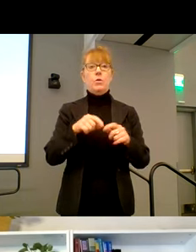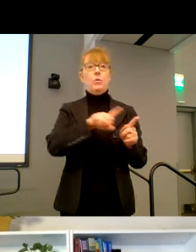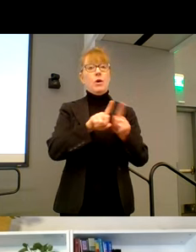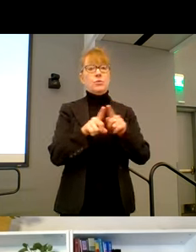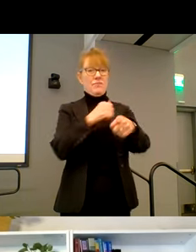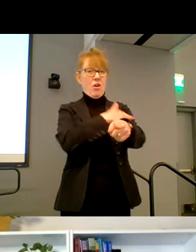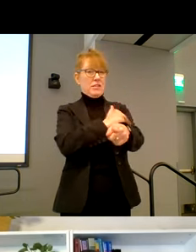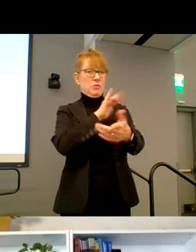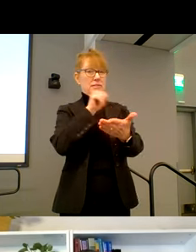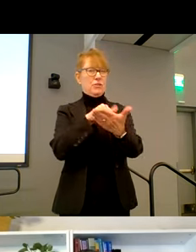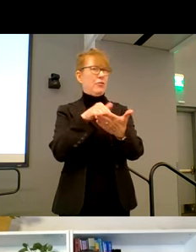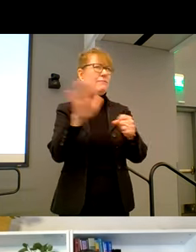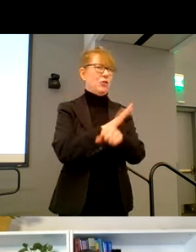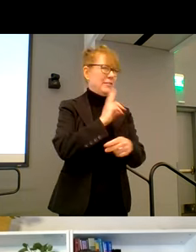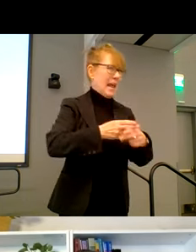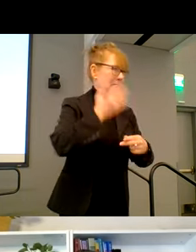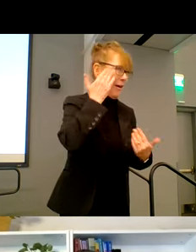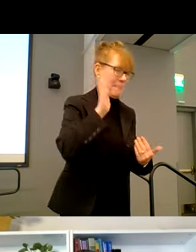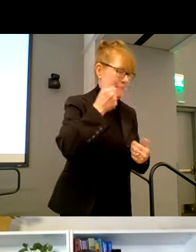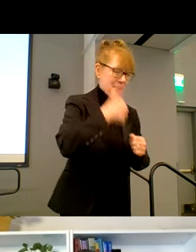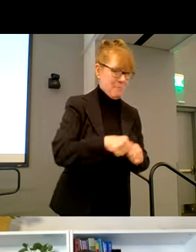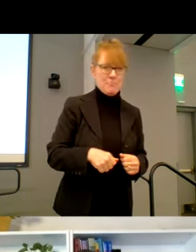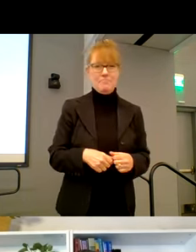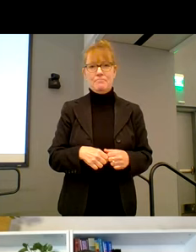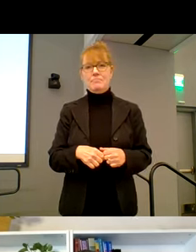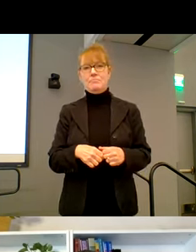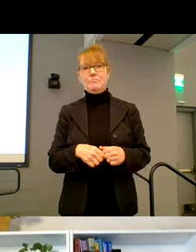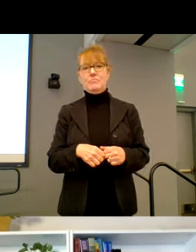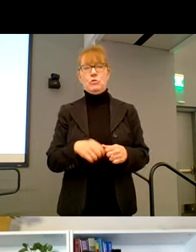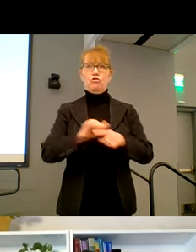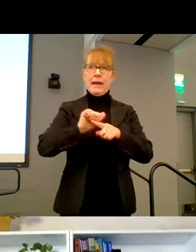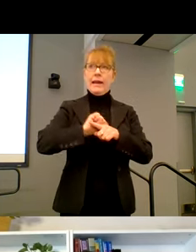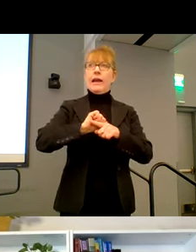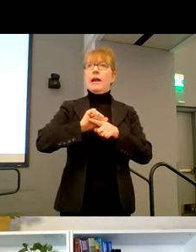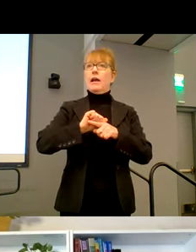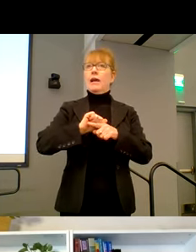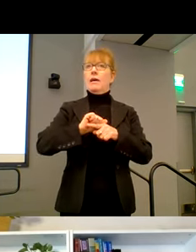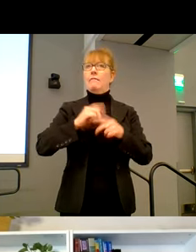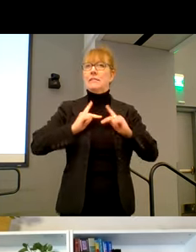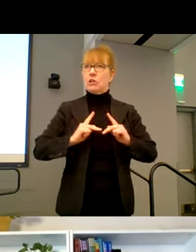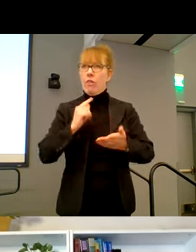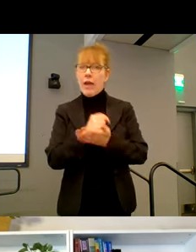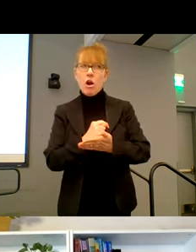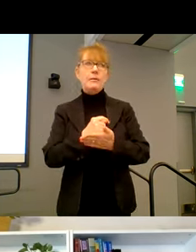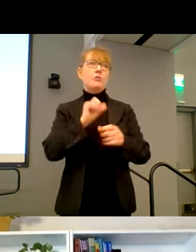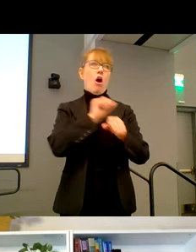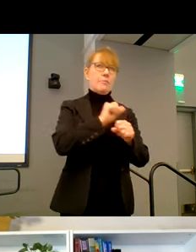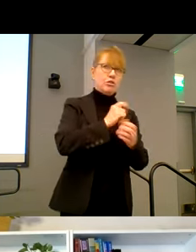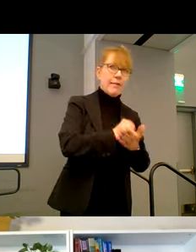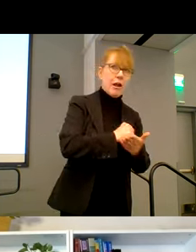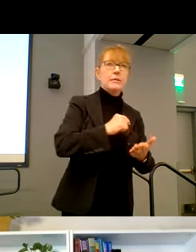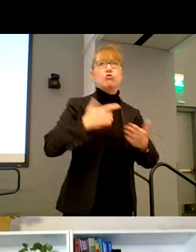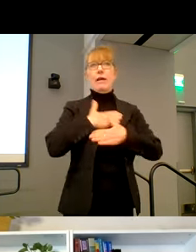can't remember the whole full name of that. Sorry. Uh, where we're training a lot of occupational therapists, physical therapists, recreation therapists, um,